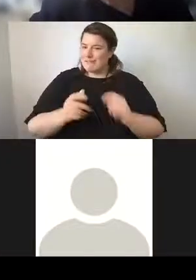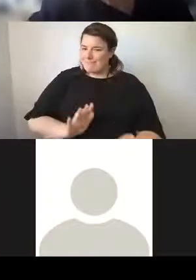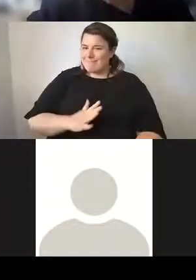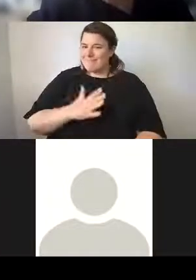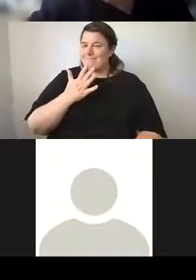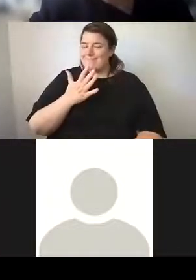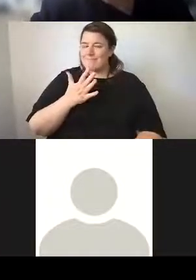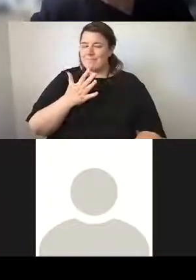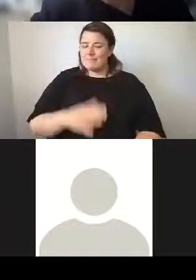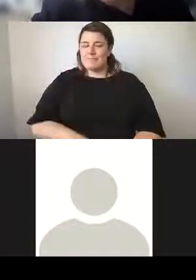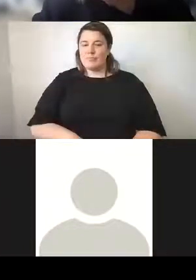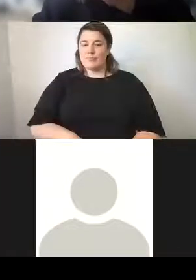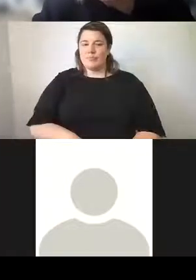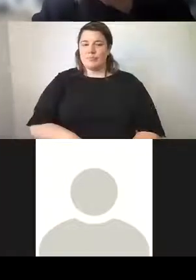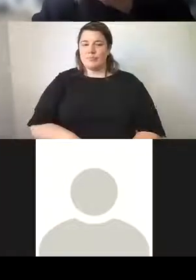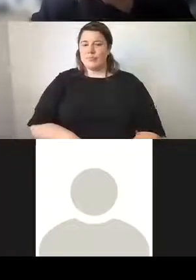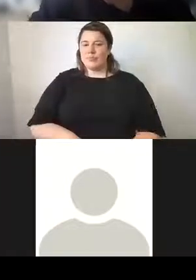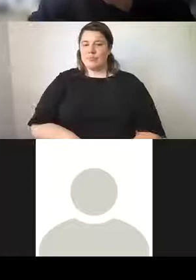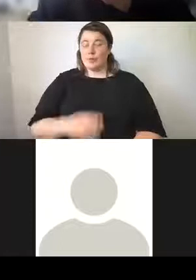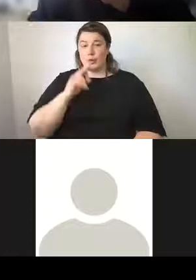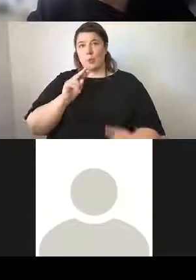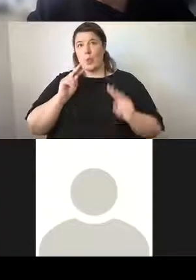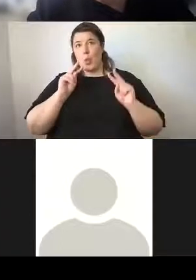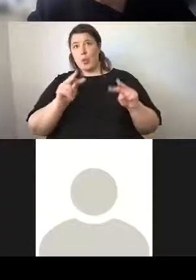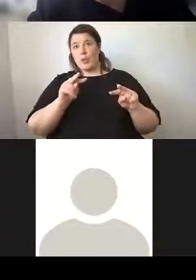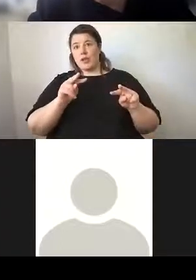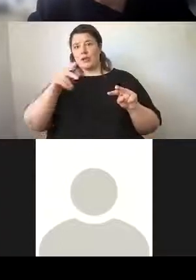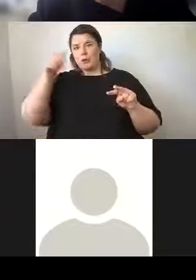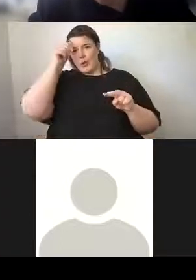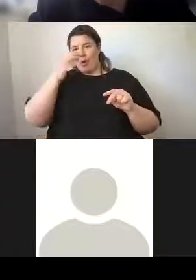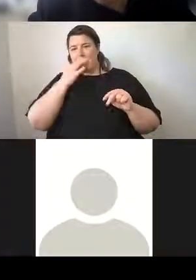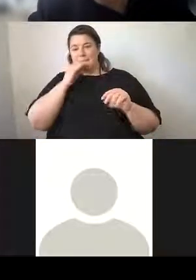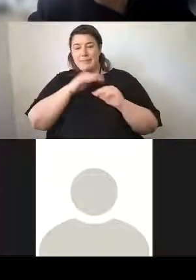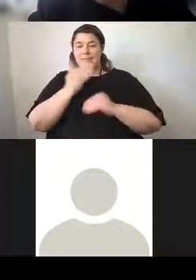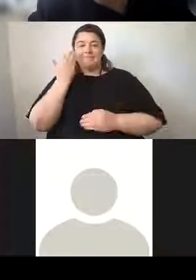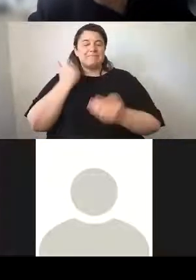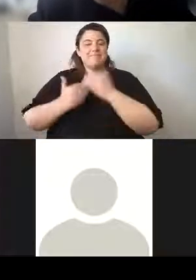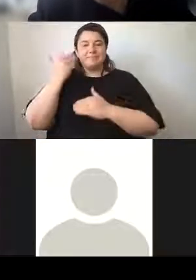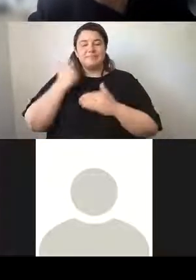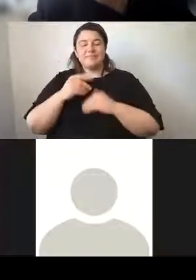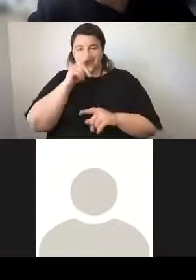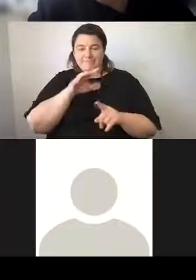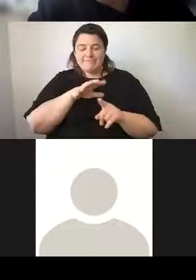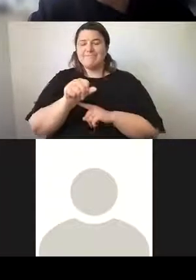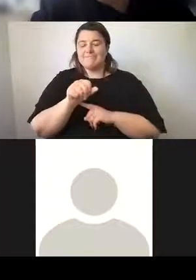the building and you know about a little bit about the history of it, you can tell